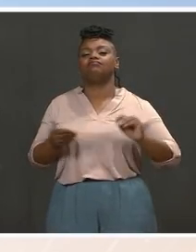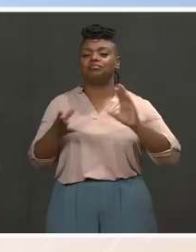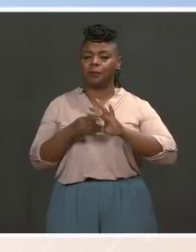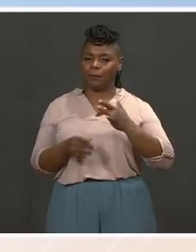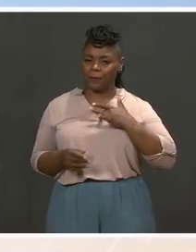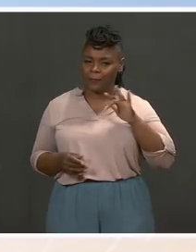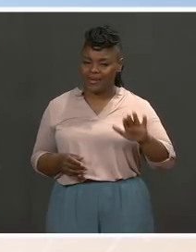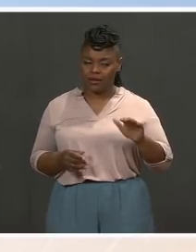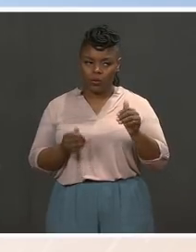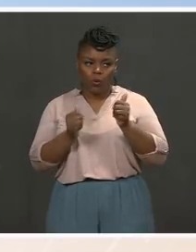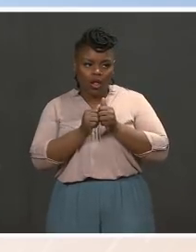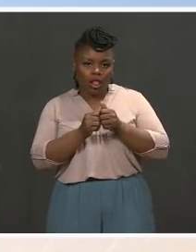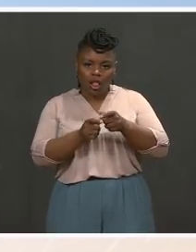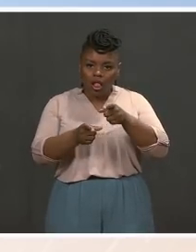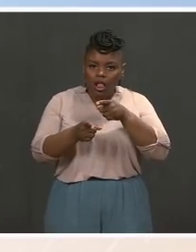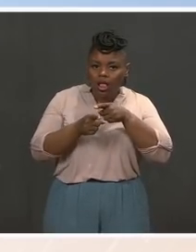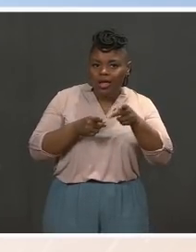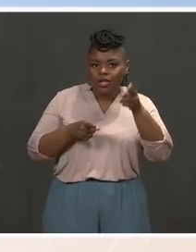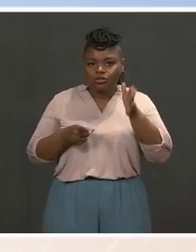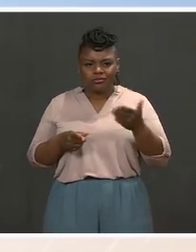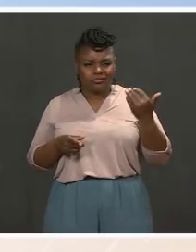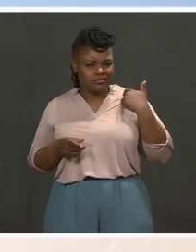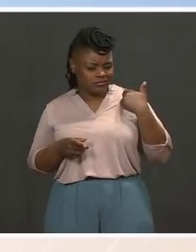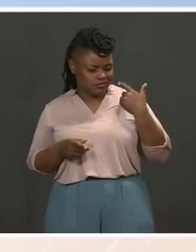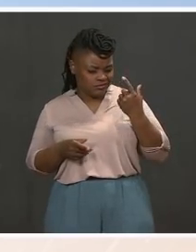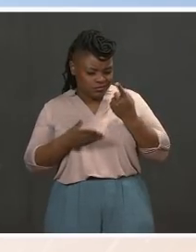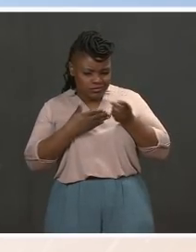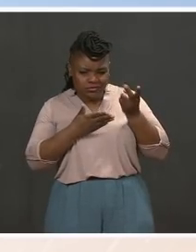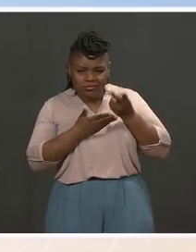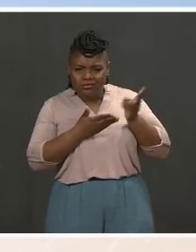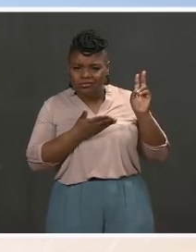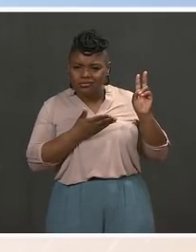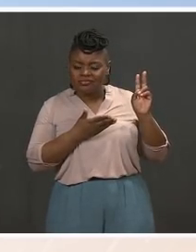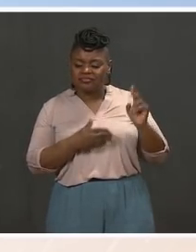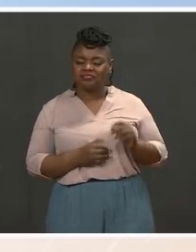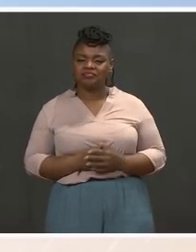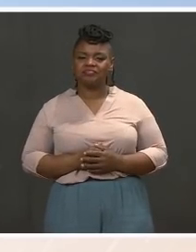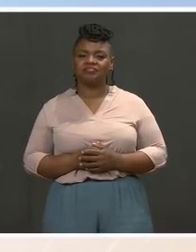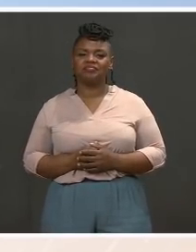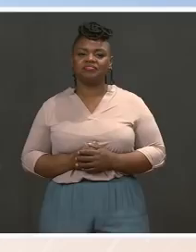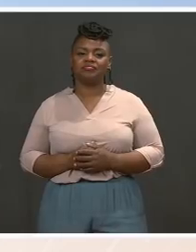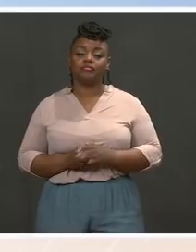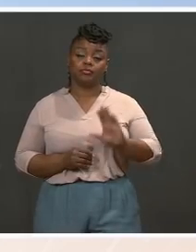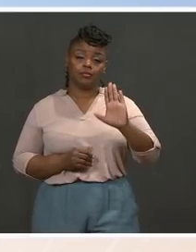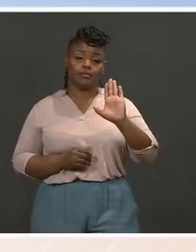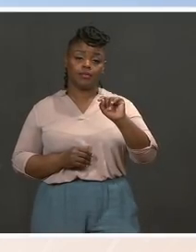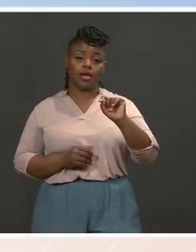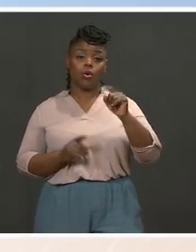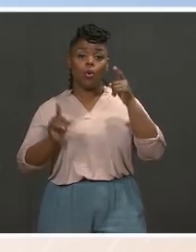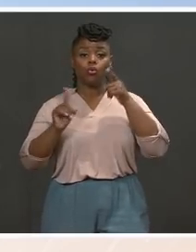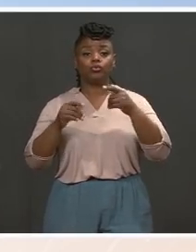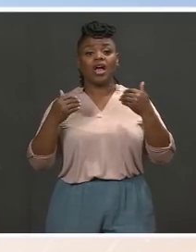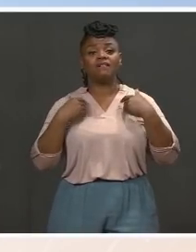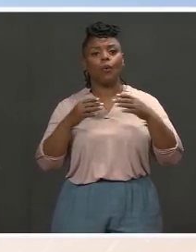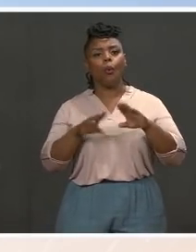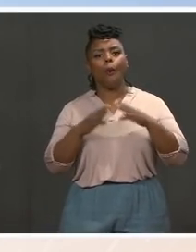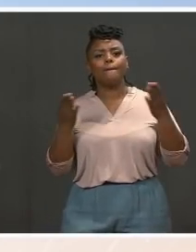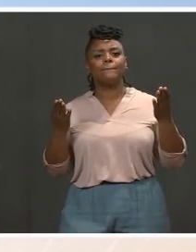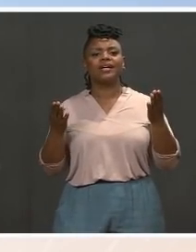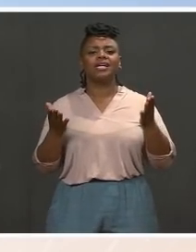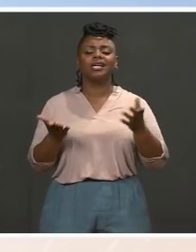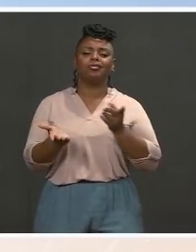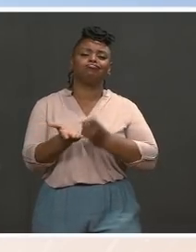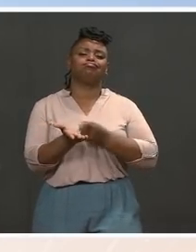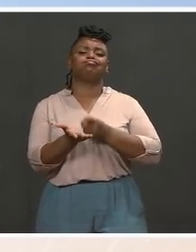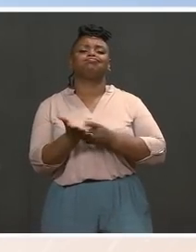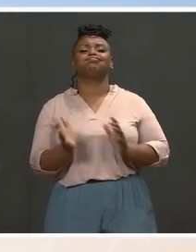I don't have the list of names in front of me. I can see if there's more details we can provide. And really, it's meant to have an open conversation about the challenges we're country —